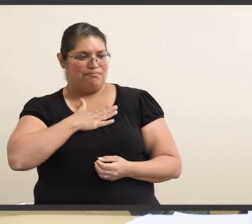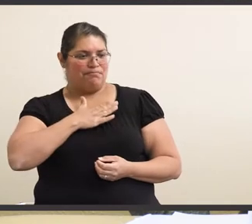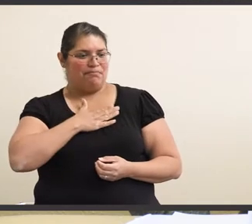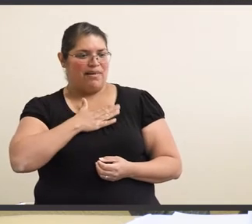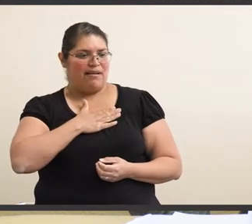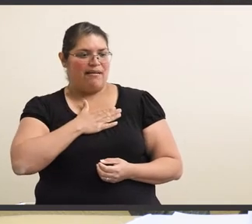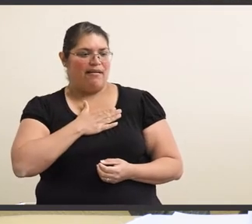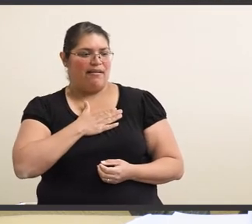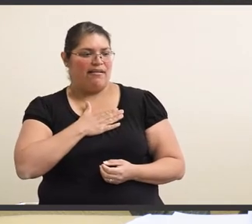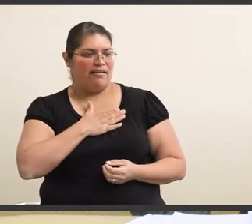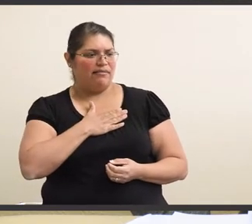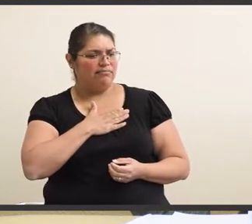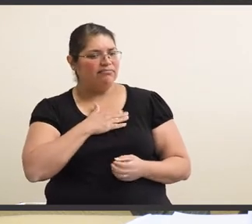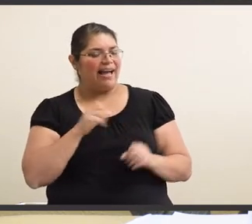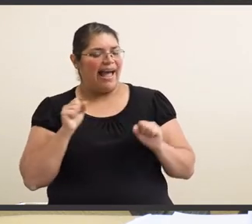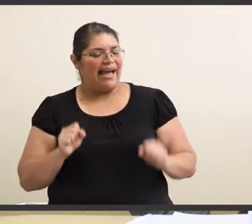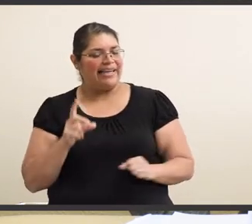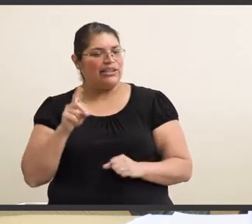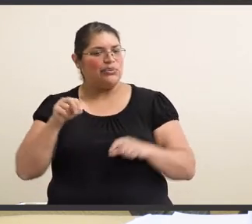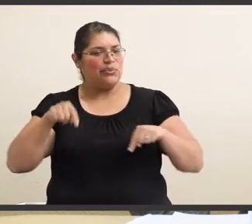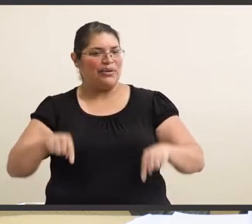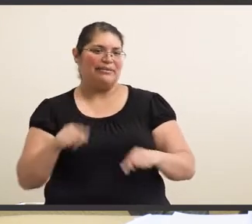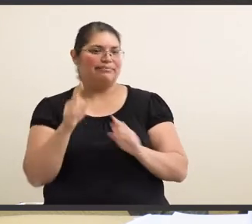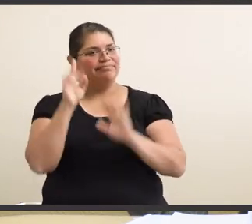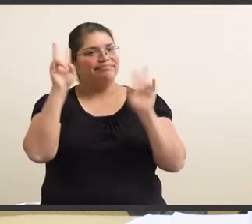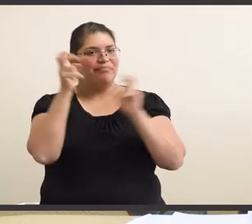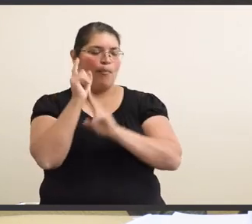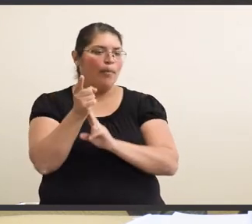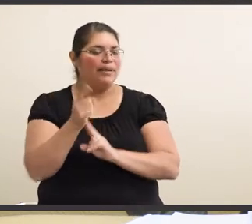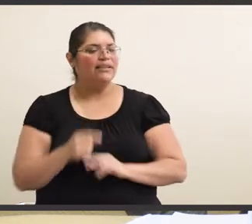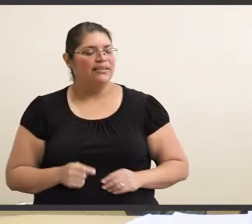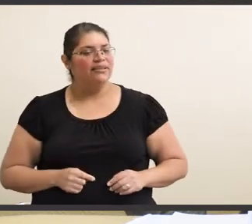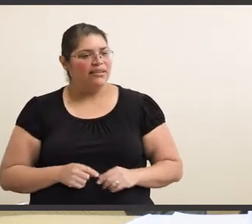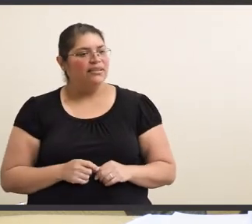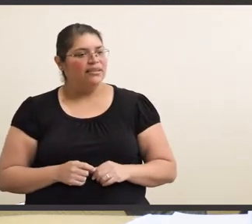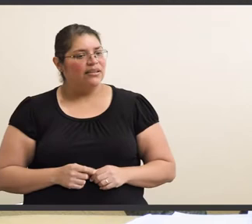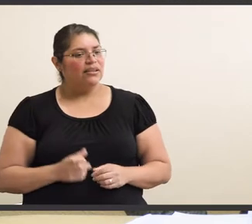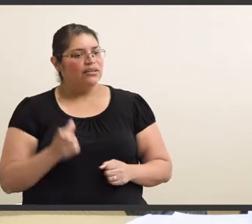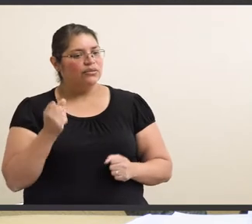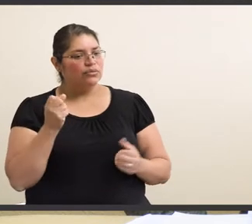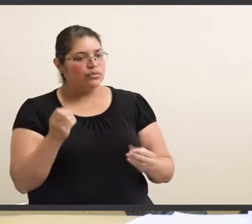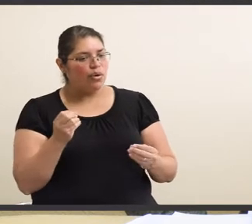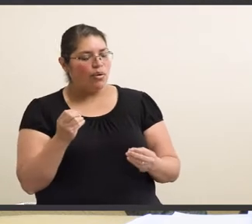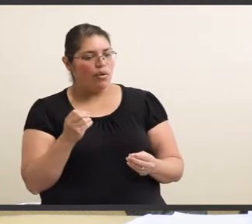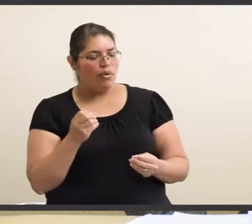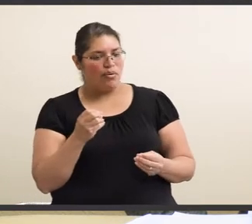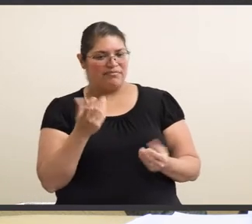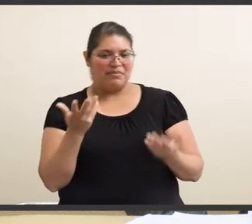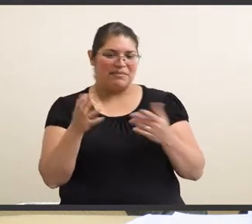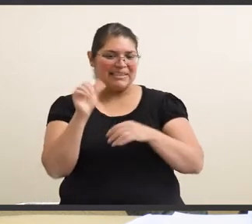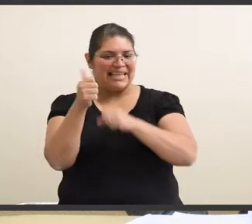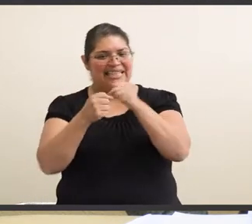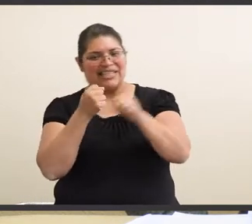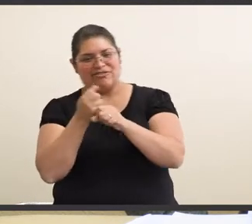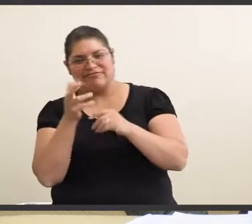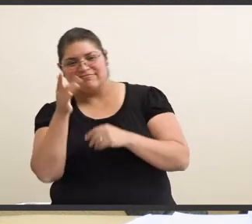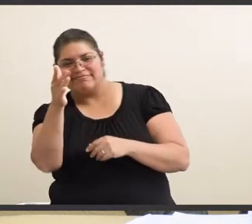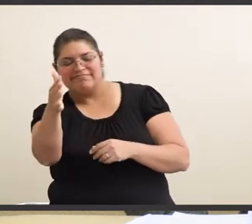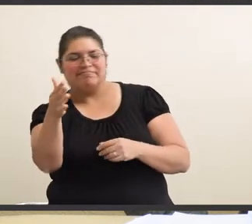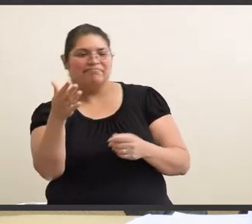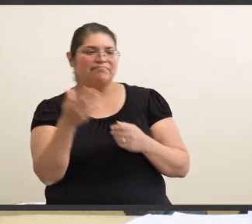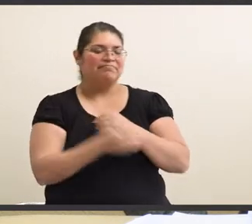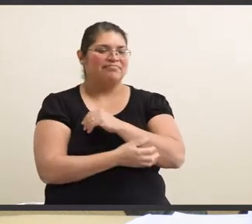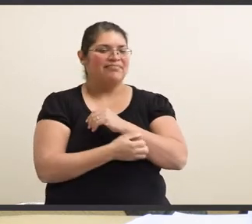I can do this moment. And so, probably in 10 years from now, well,